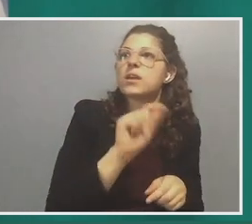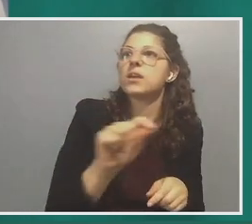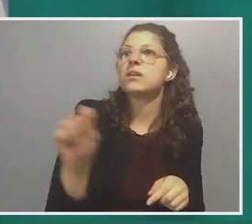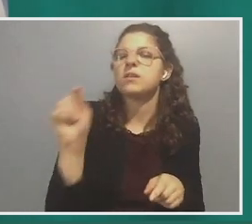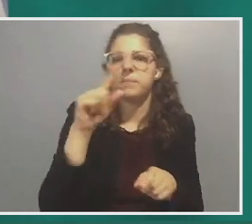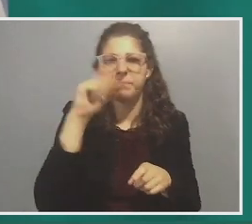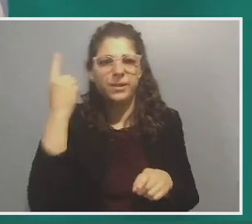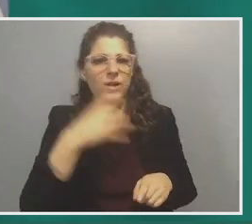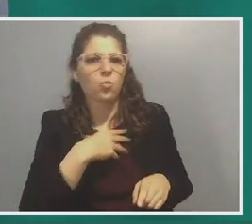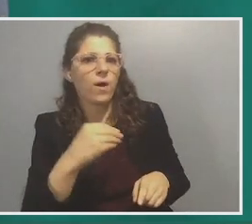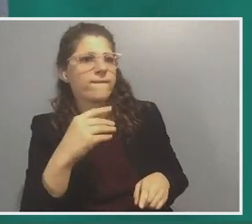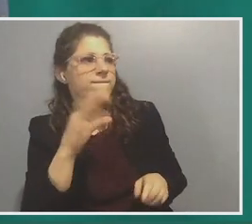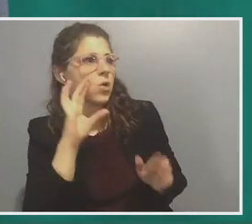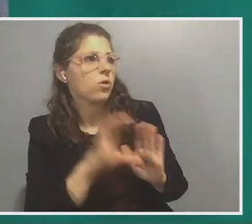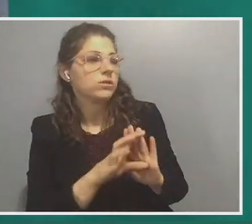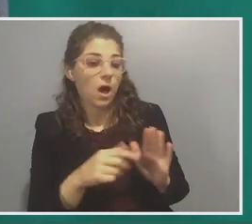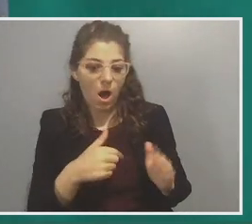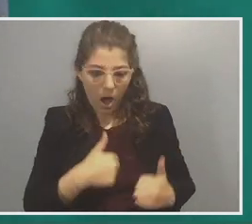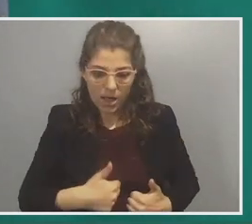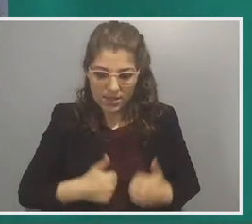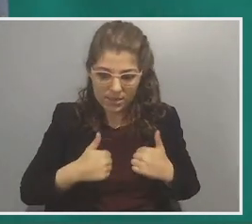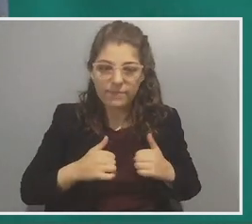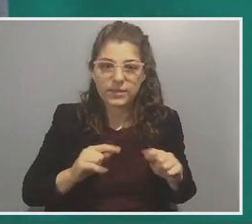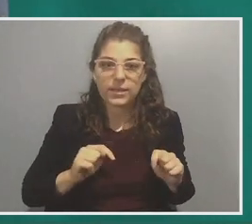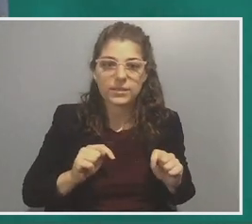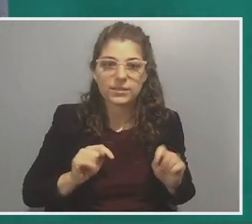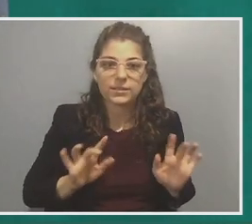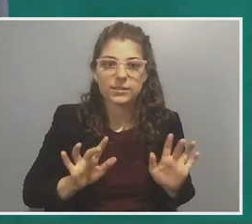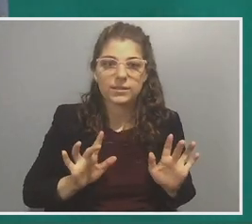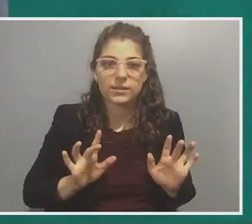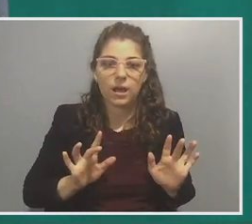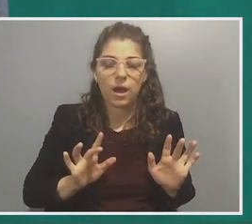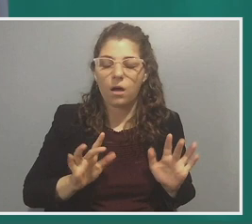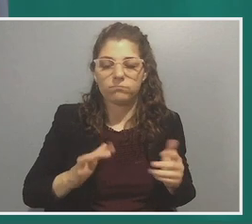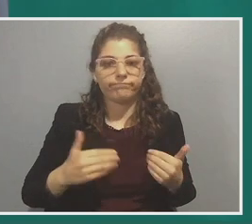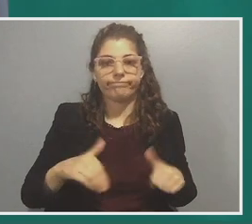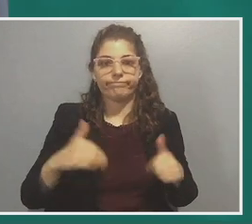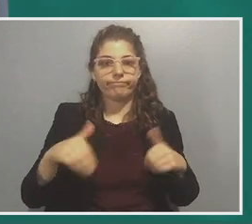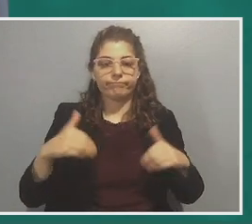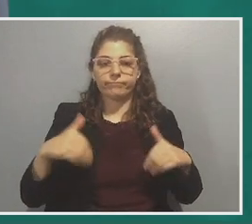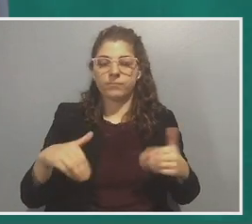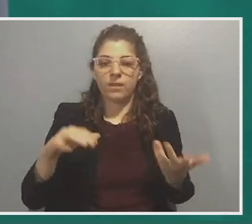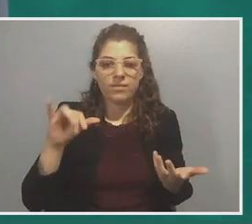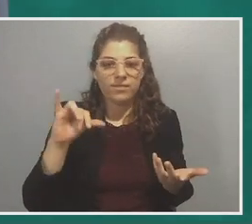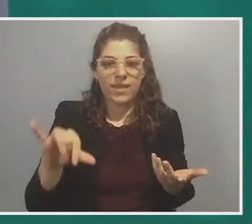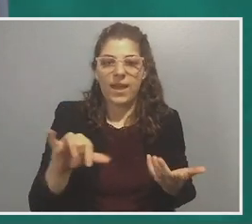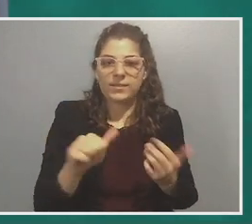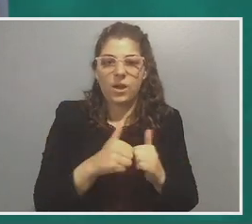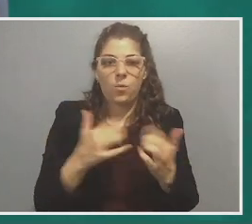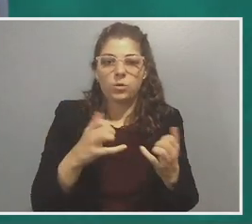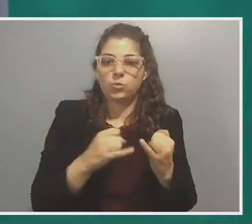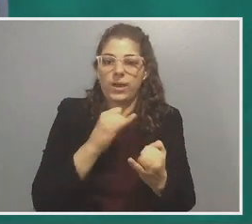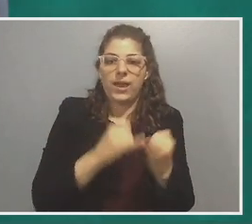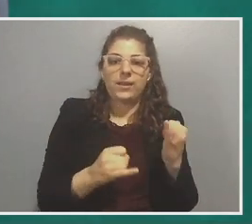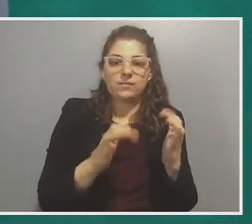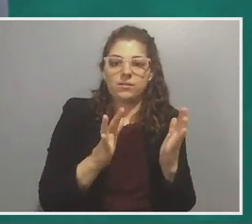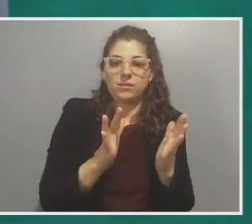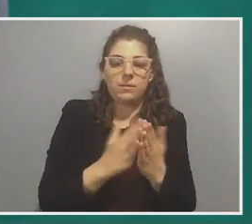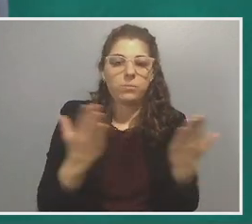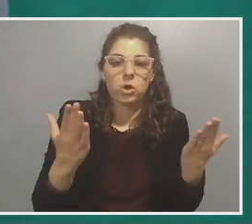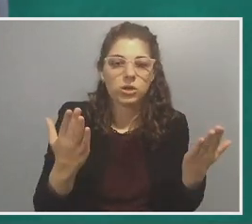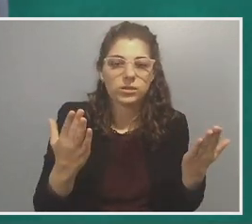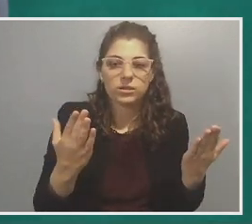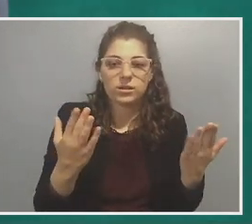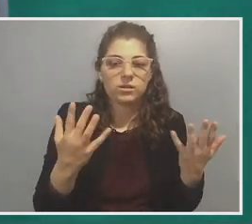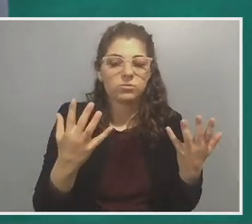I lived it. Um, and it was just, I think that that is how I wanted to end the book because it was a reminder